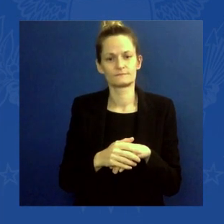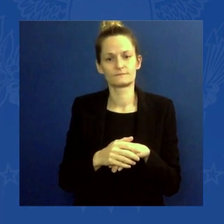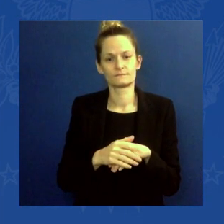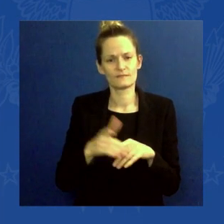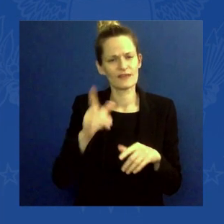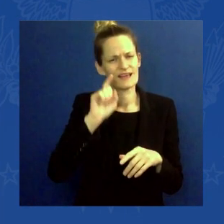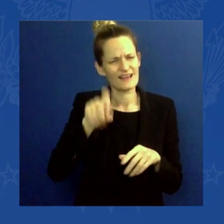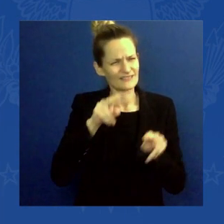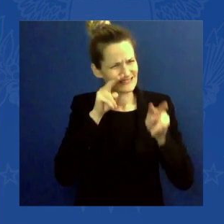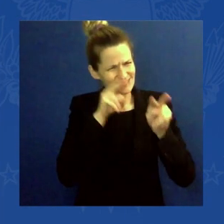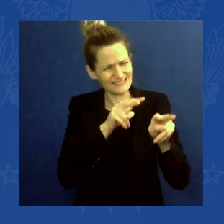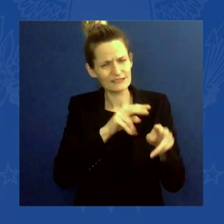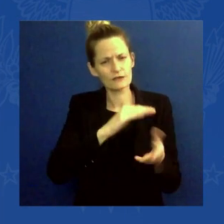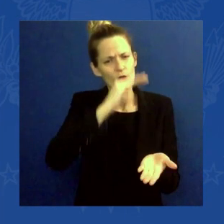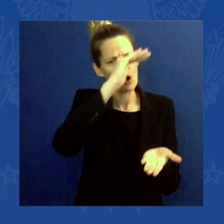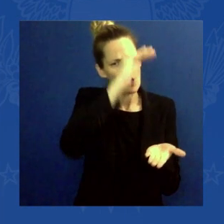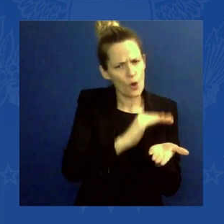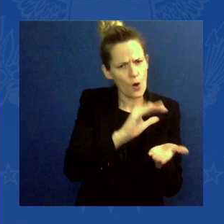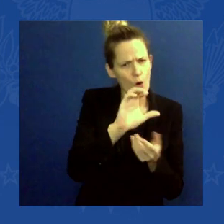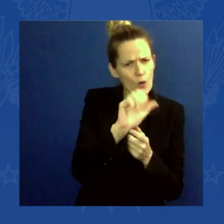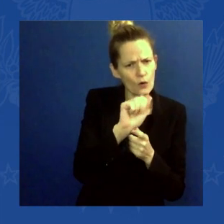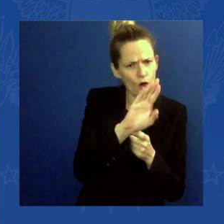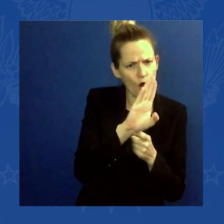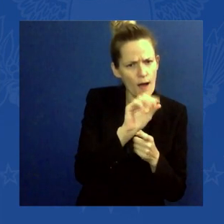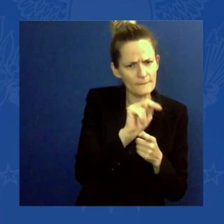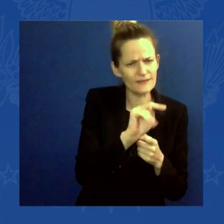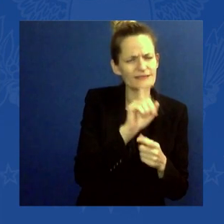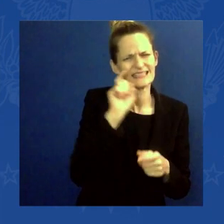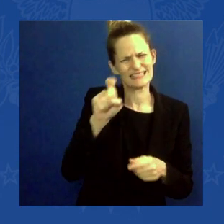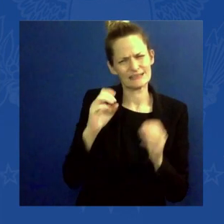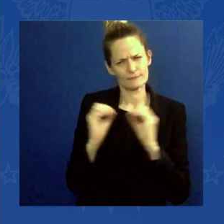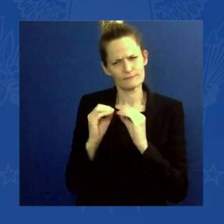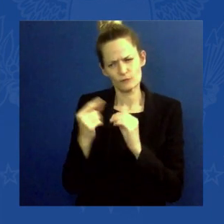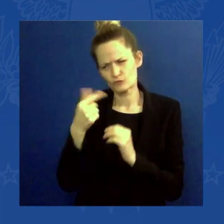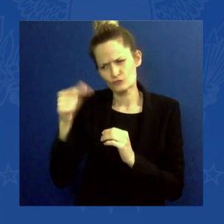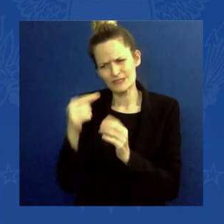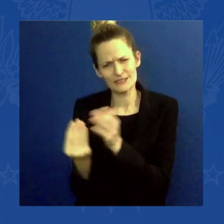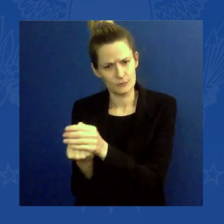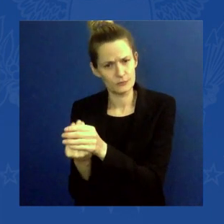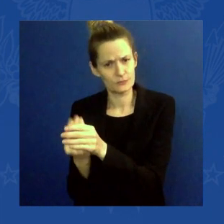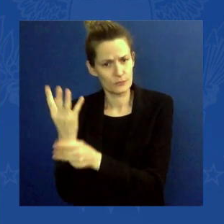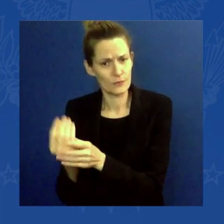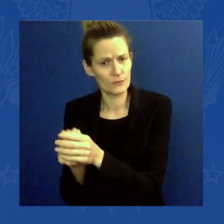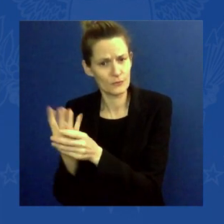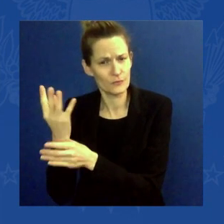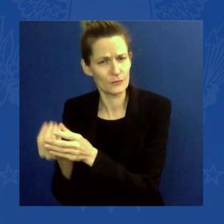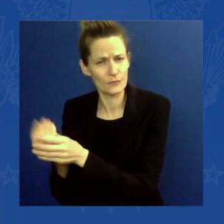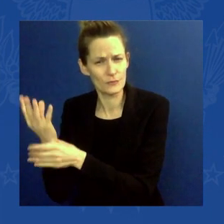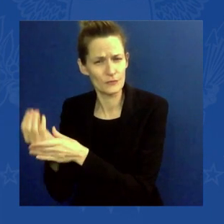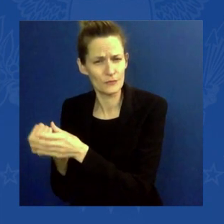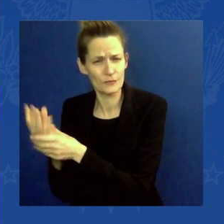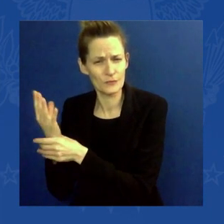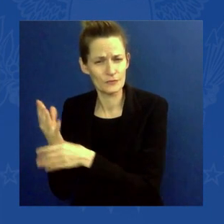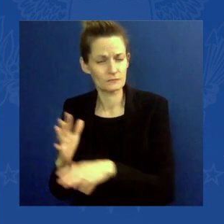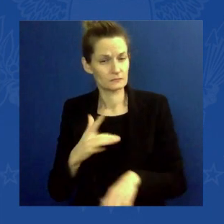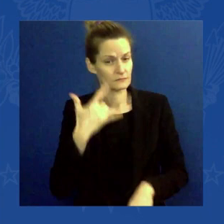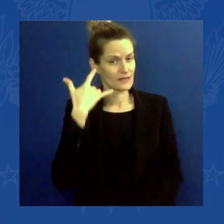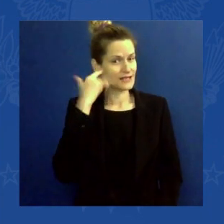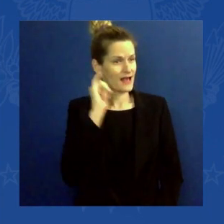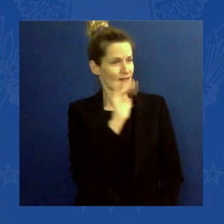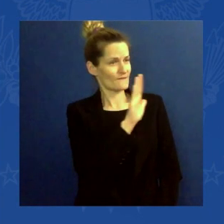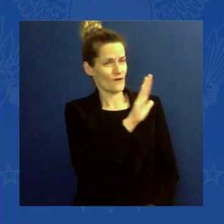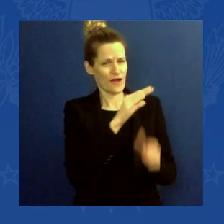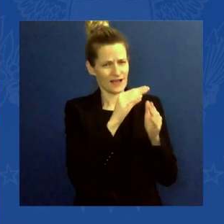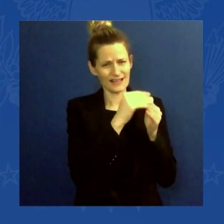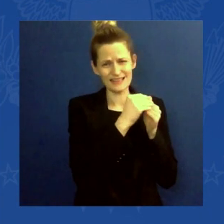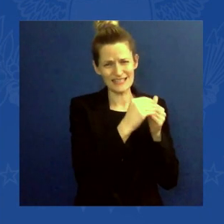leadership is demonstrable. California's leadership has been challenged in the last four years, but those headwinds now are tailwinds with the Biden